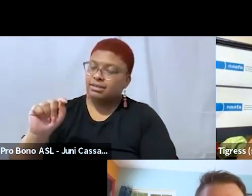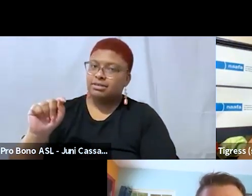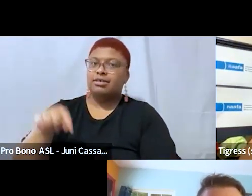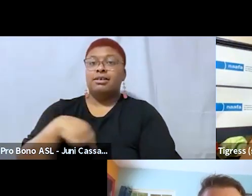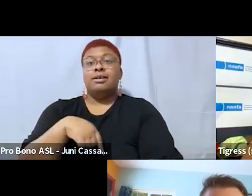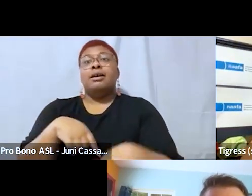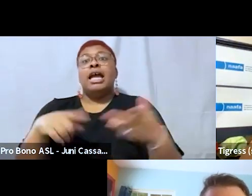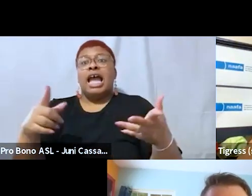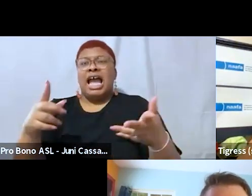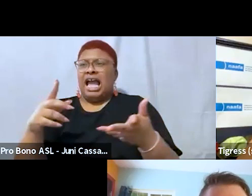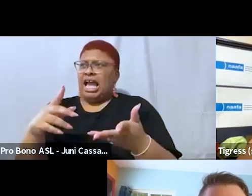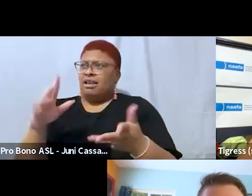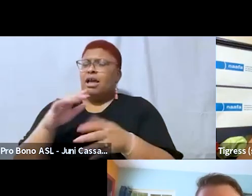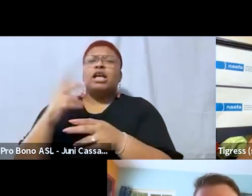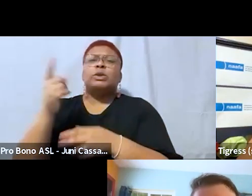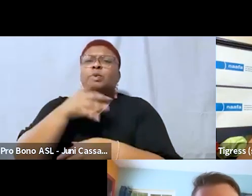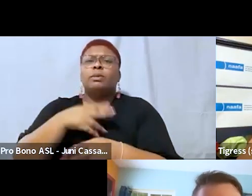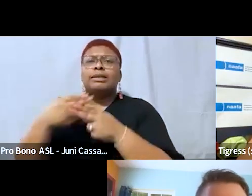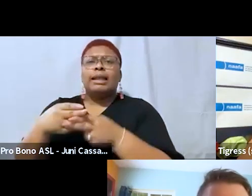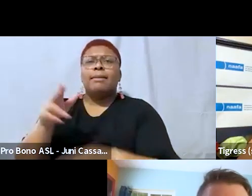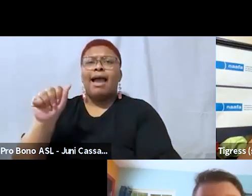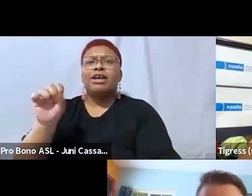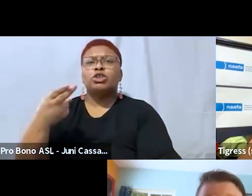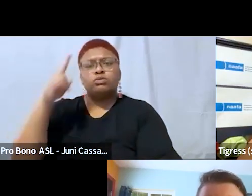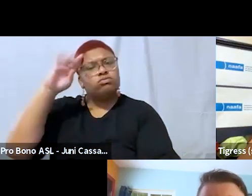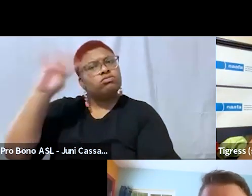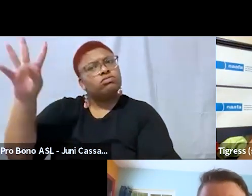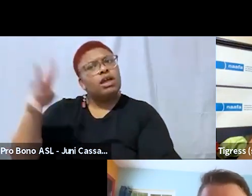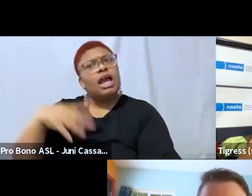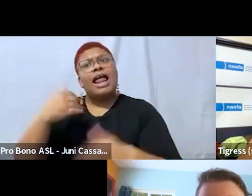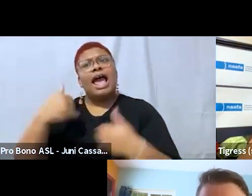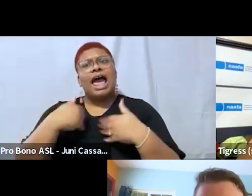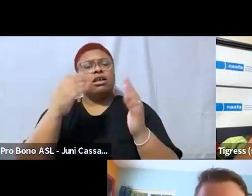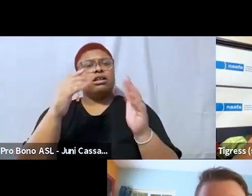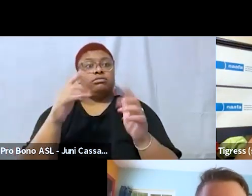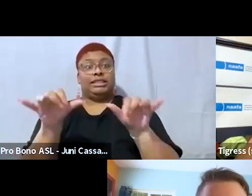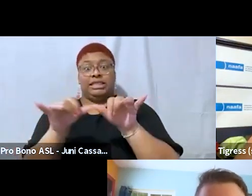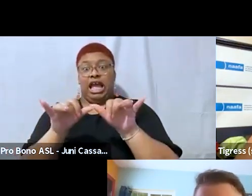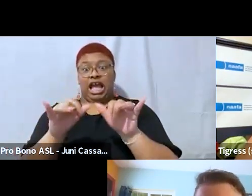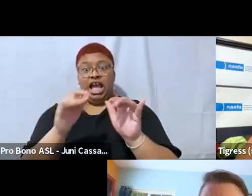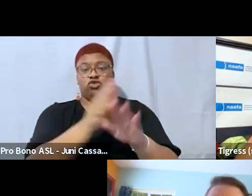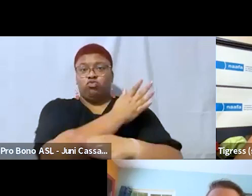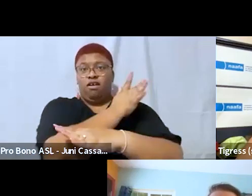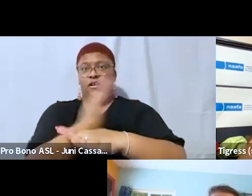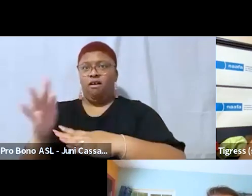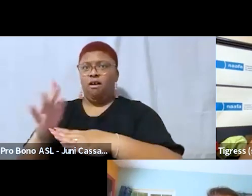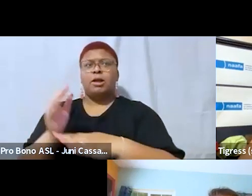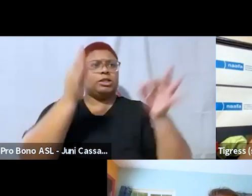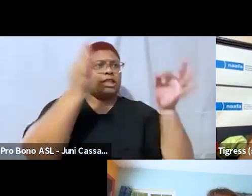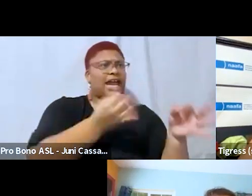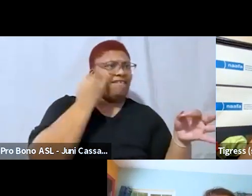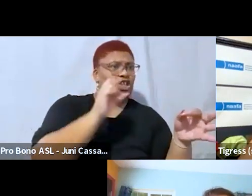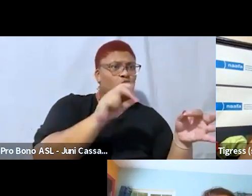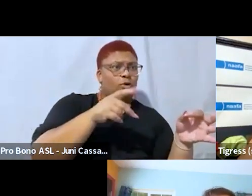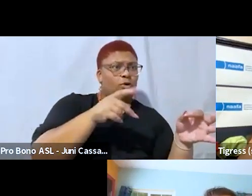having a size range you know and the people of us who were at that no lose thing where we named this term we're like super fat